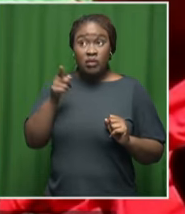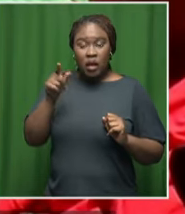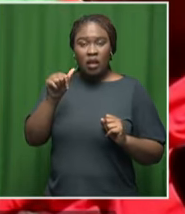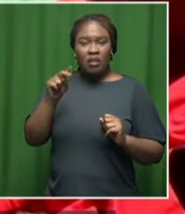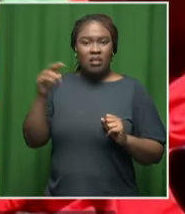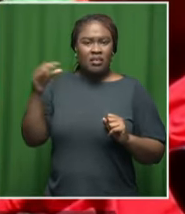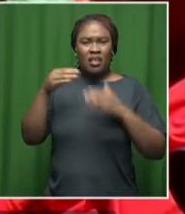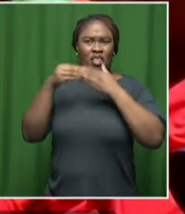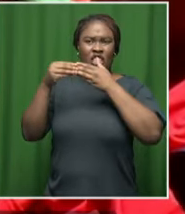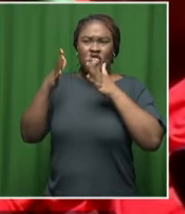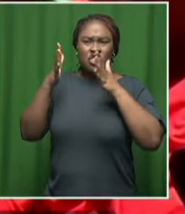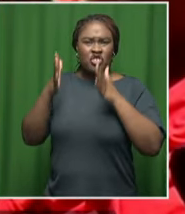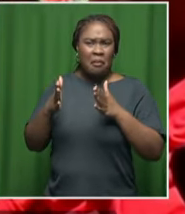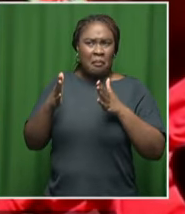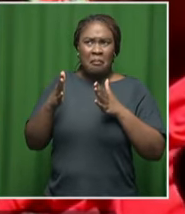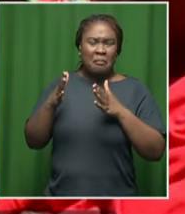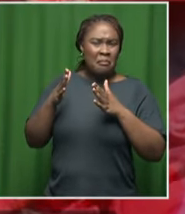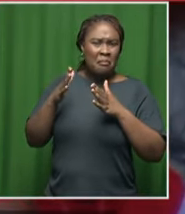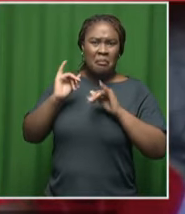leadership of the province.